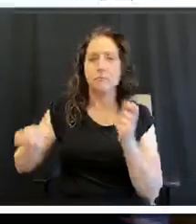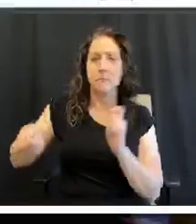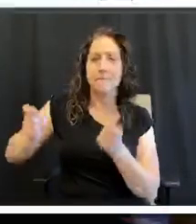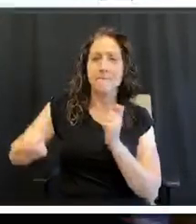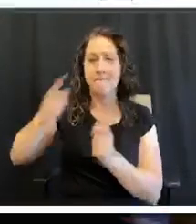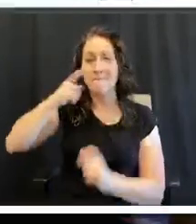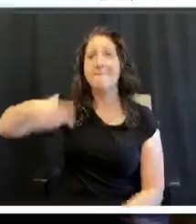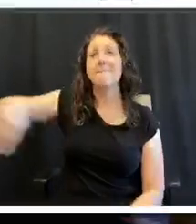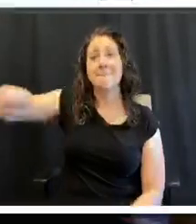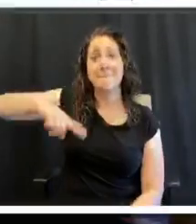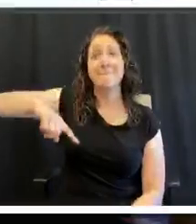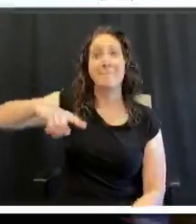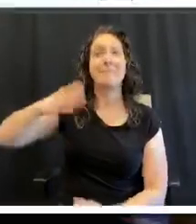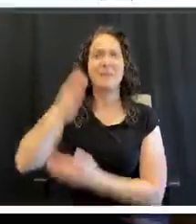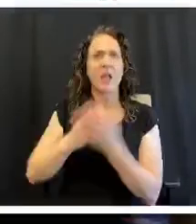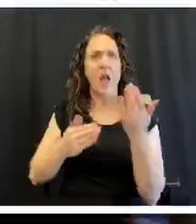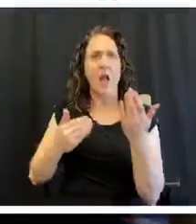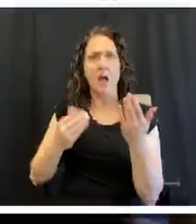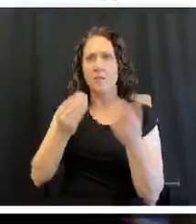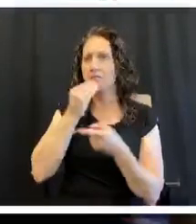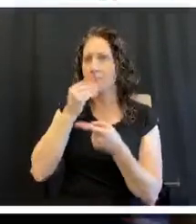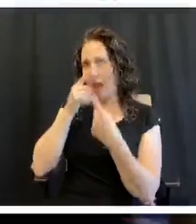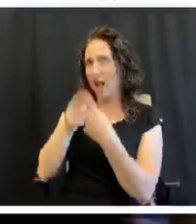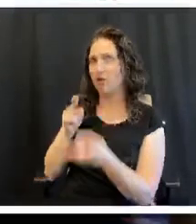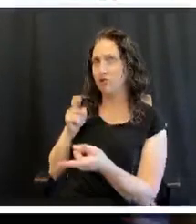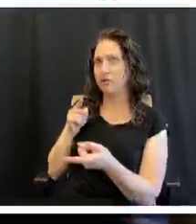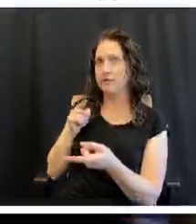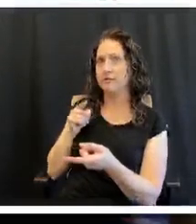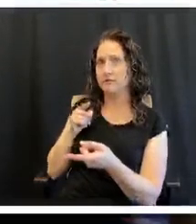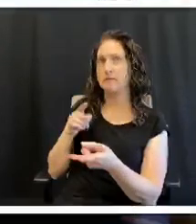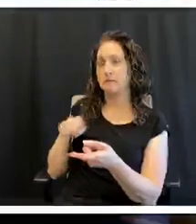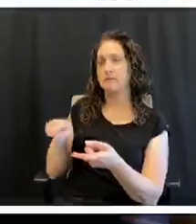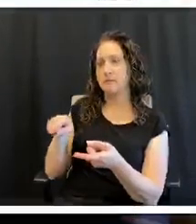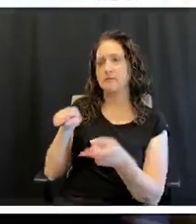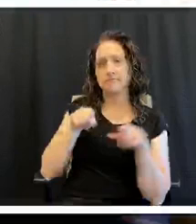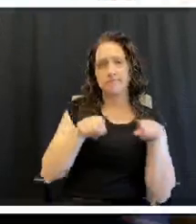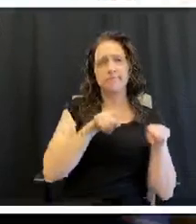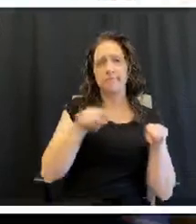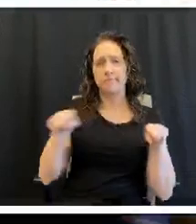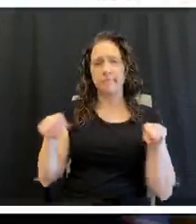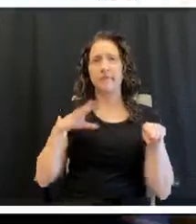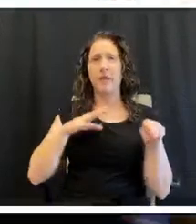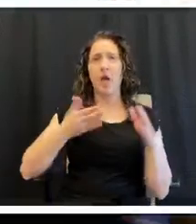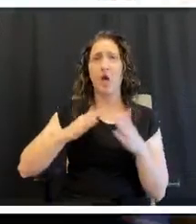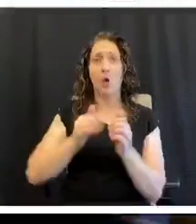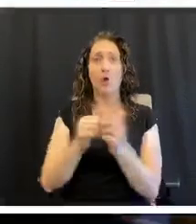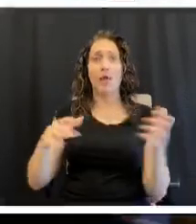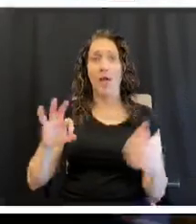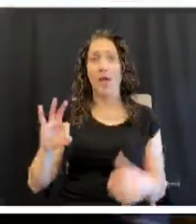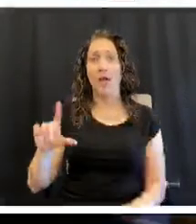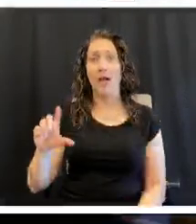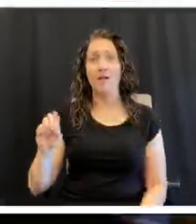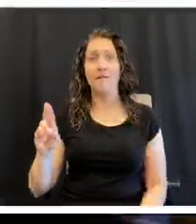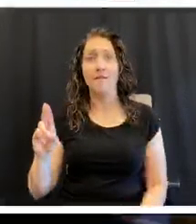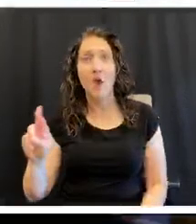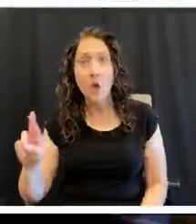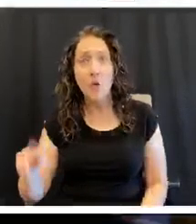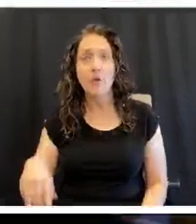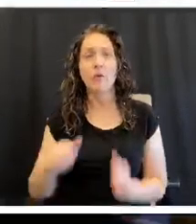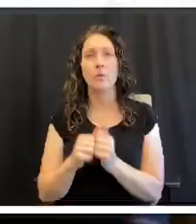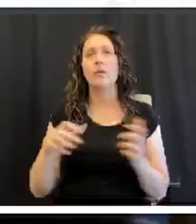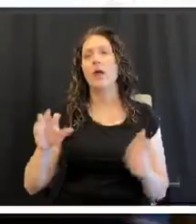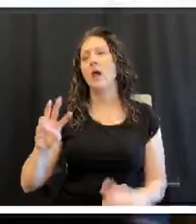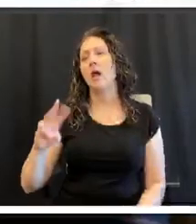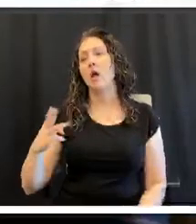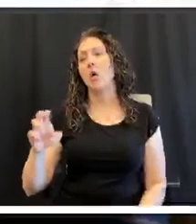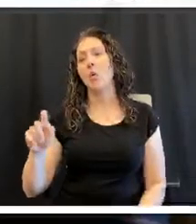some of them have food allergies. And learning how to cook without flour, without wheat flour, if